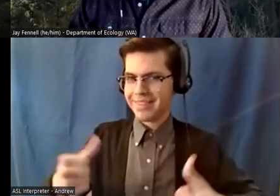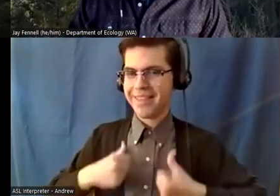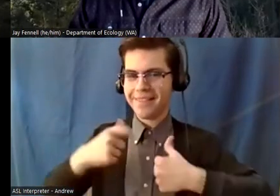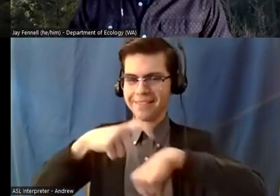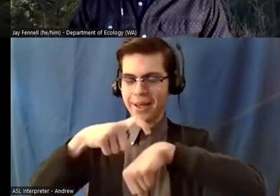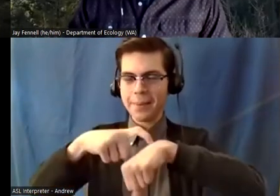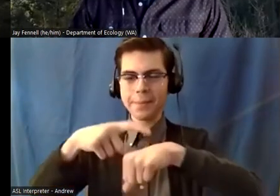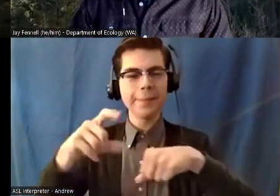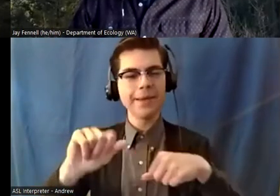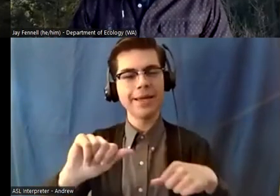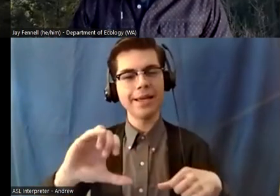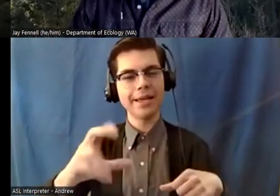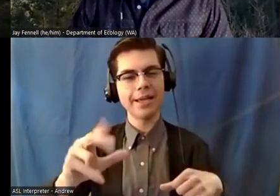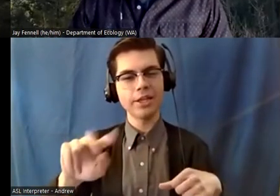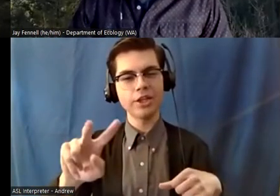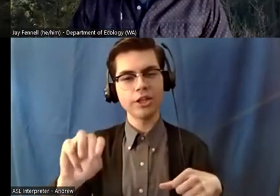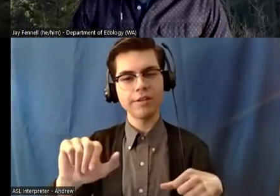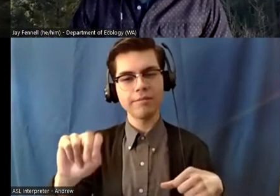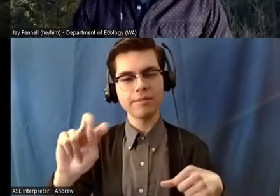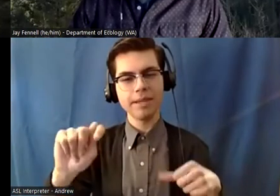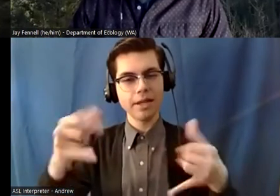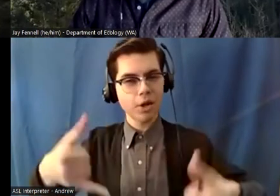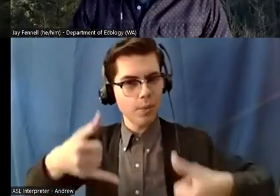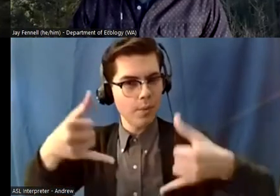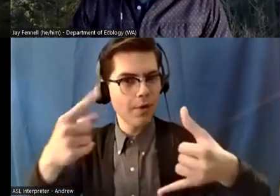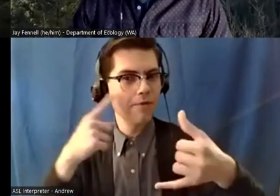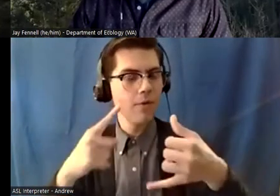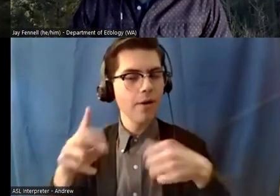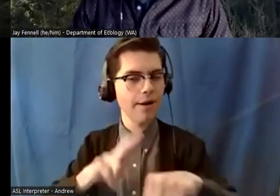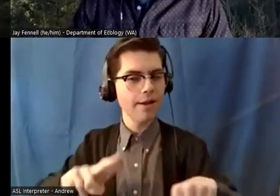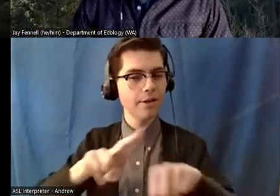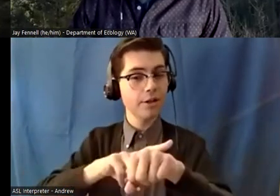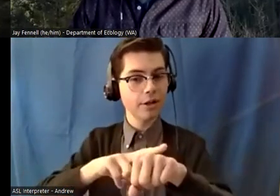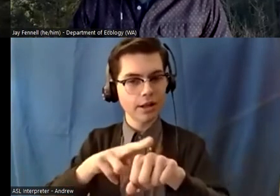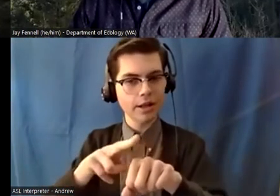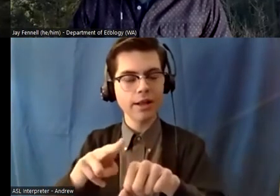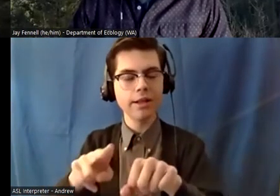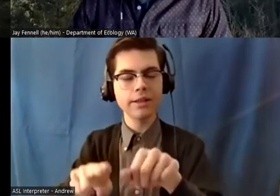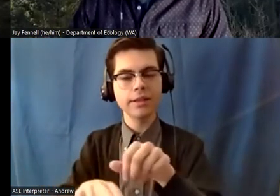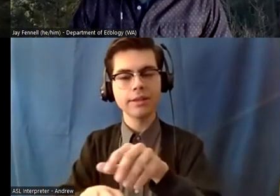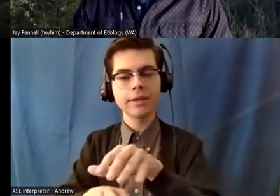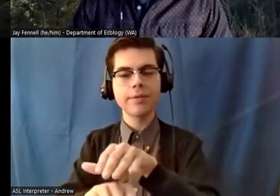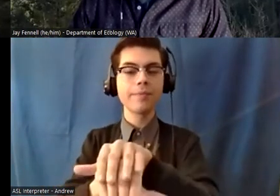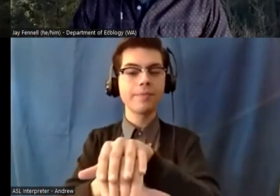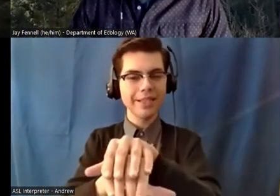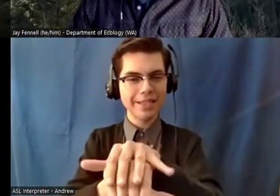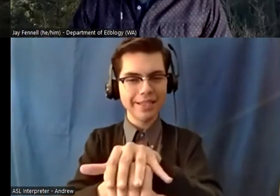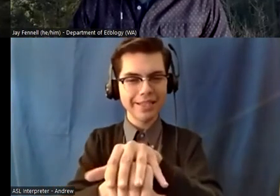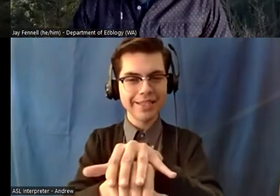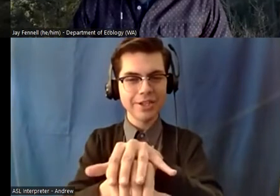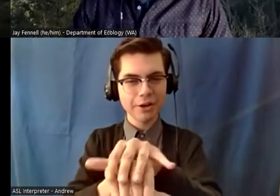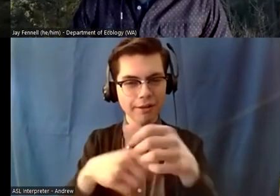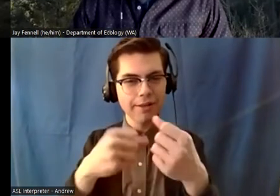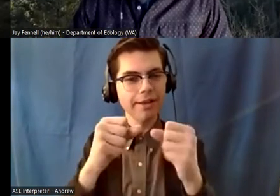international sea turtle society among many other honors um so if you can tell us more about how being introduced to that